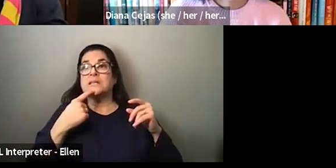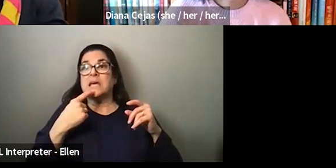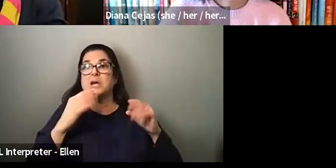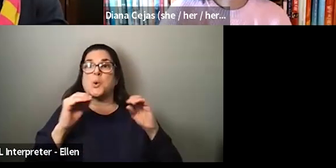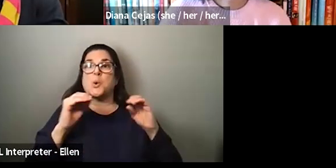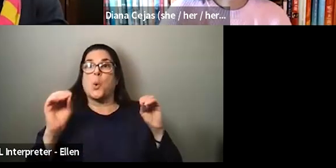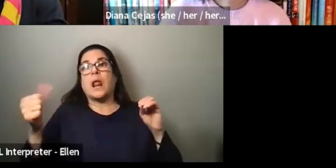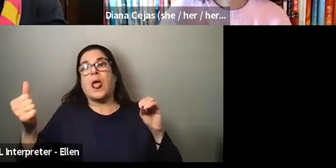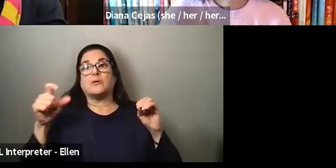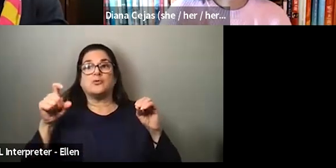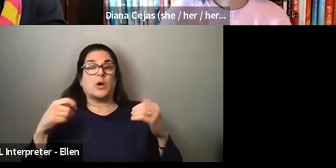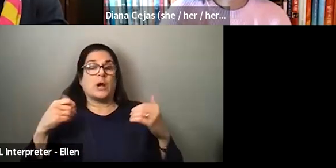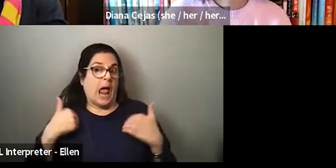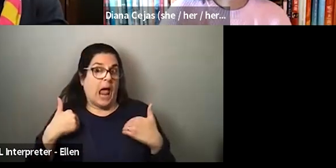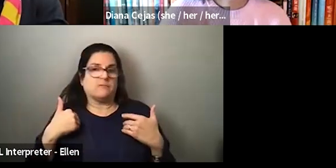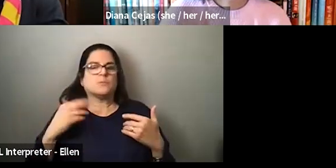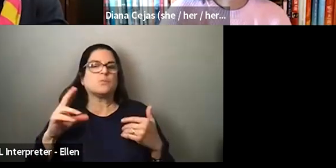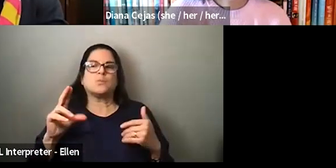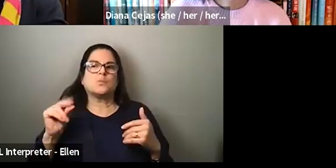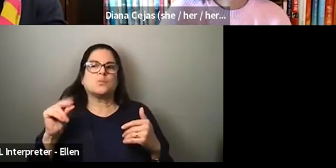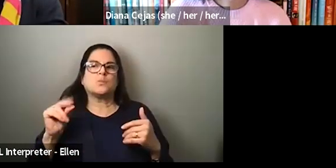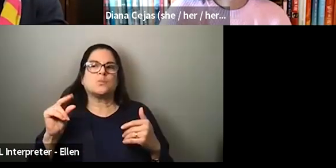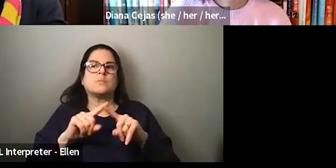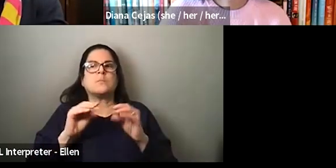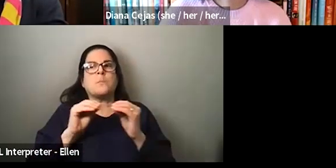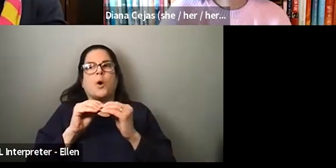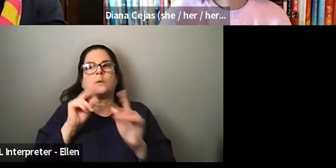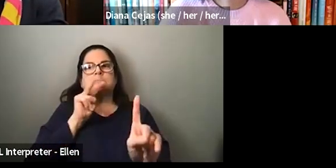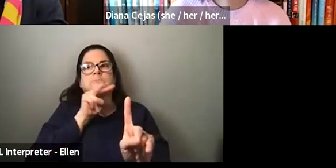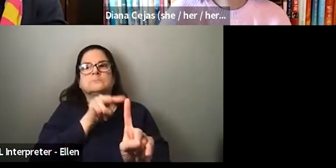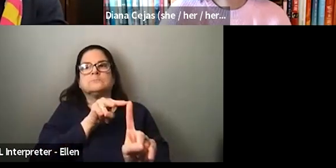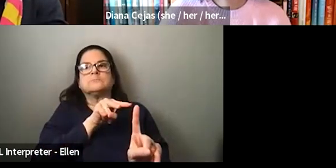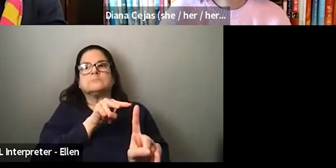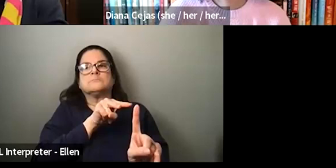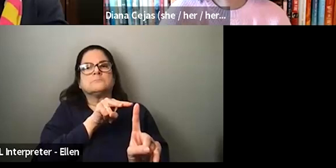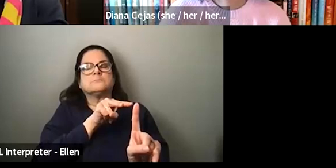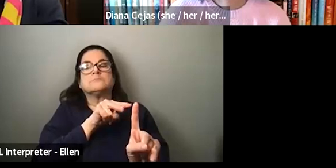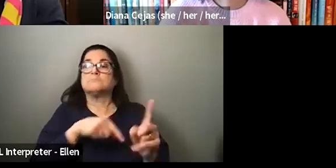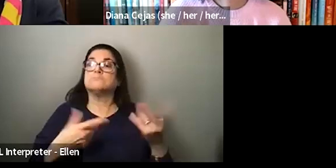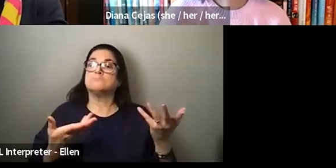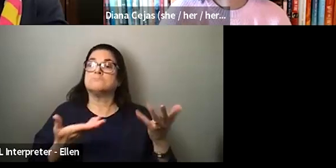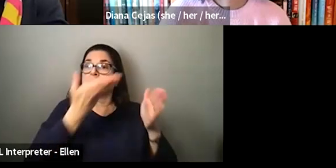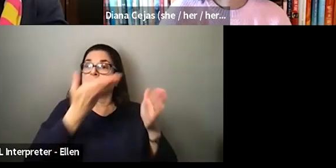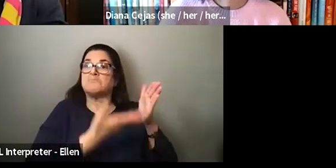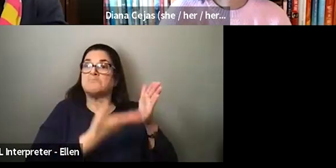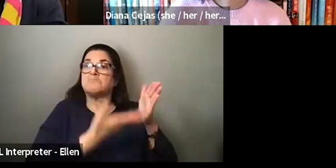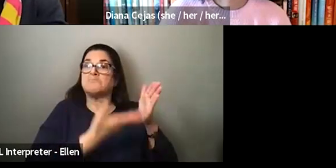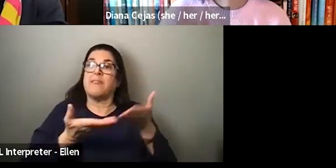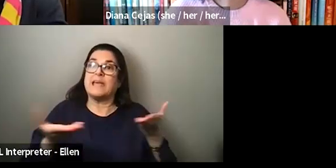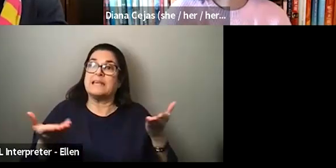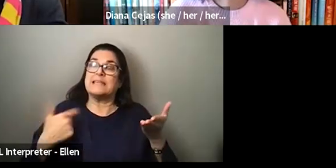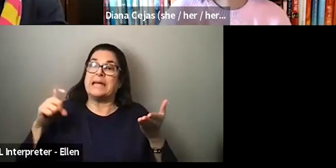thing. just coming to it more from a standpoint of, um, these are the things that I need to be, uh, productive